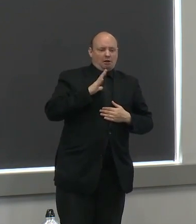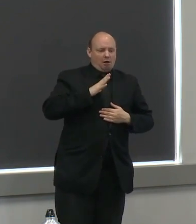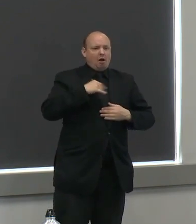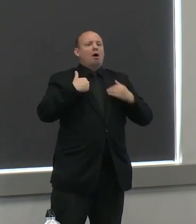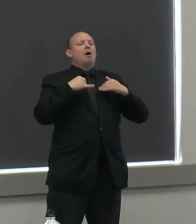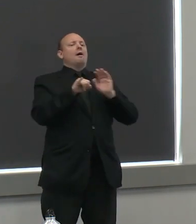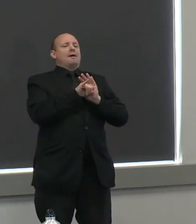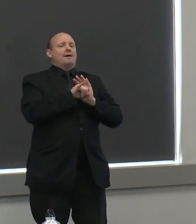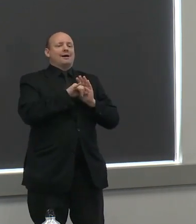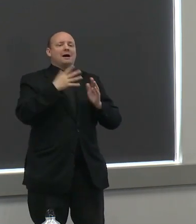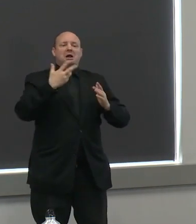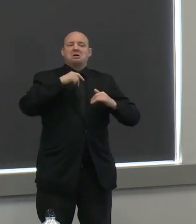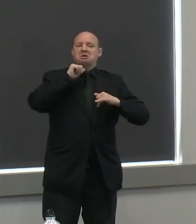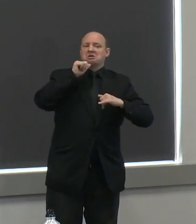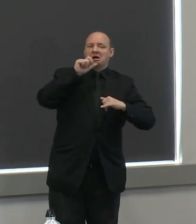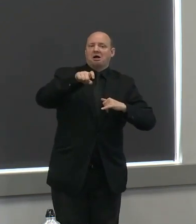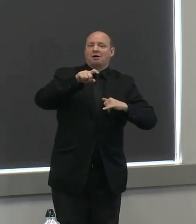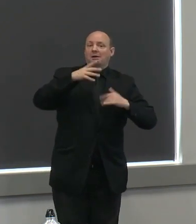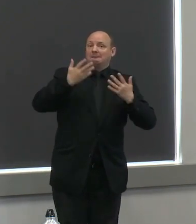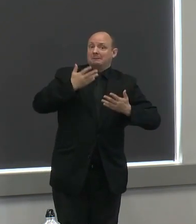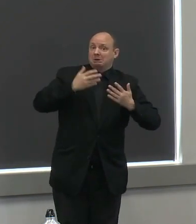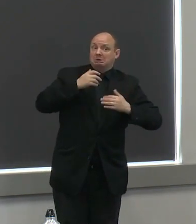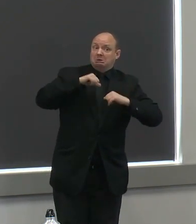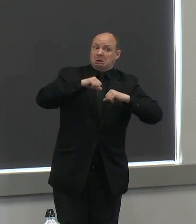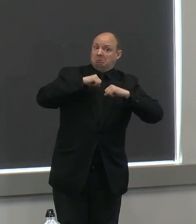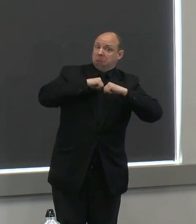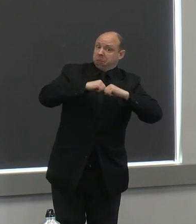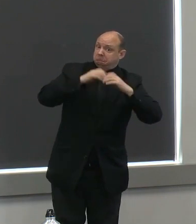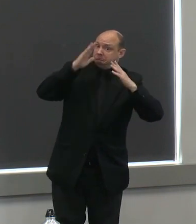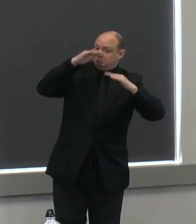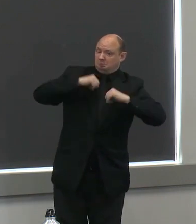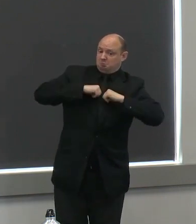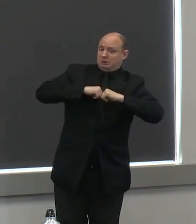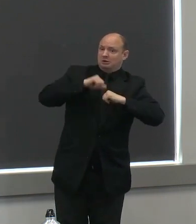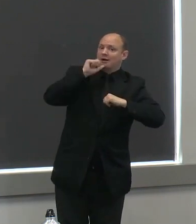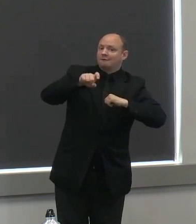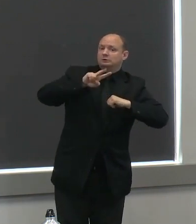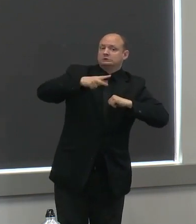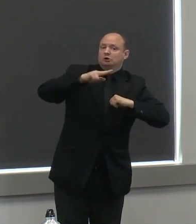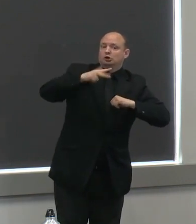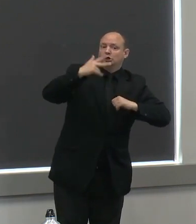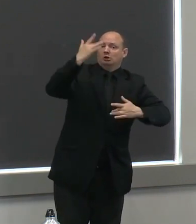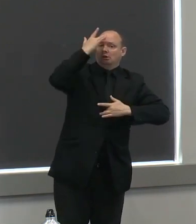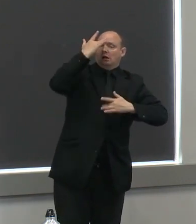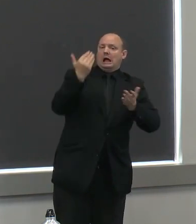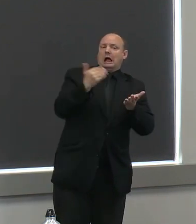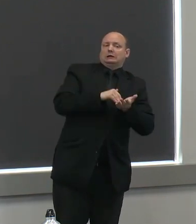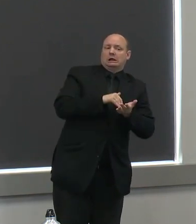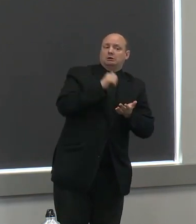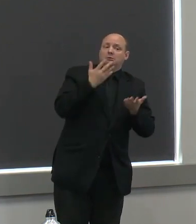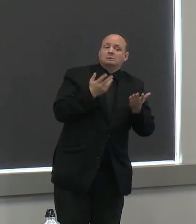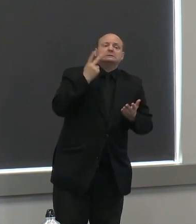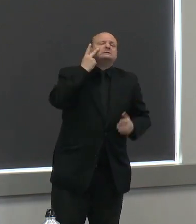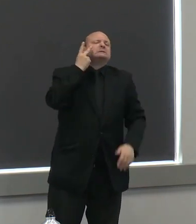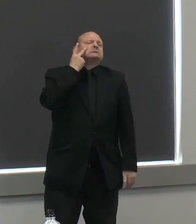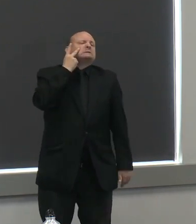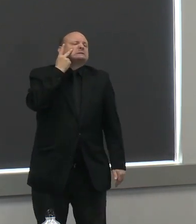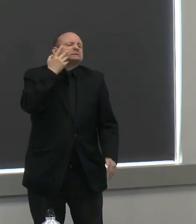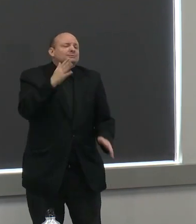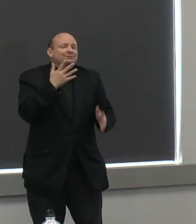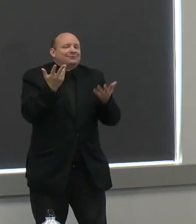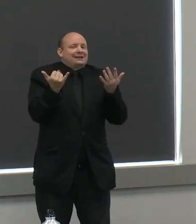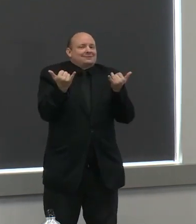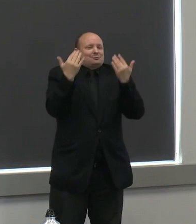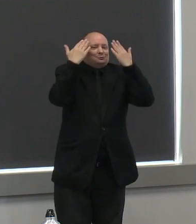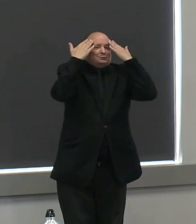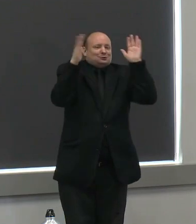well so that'll be an evolving process and we continue to look at the data as it comes out but right now it's hard to tell the validity of some of these